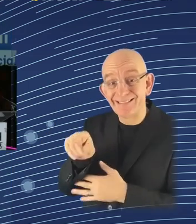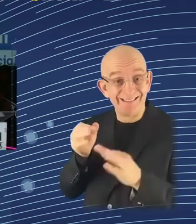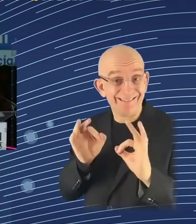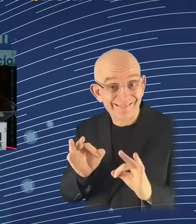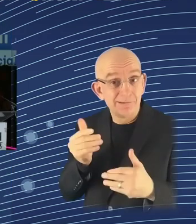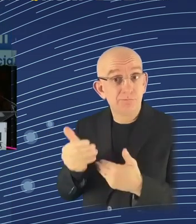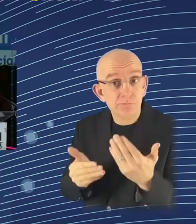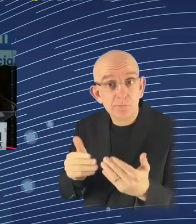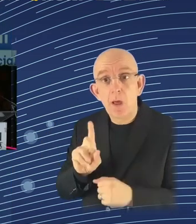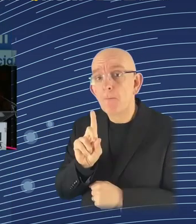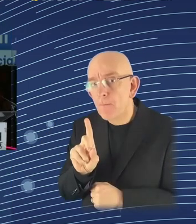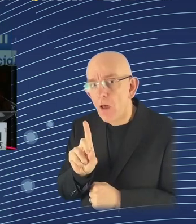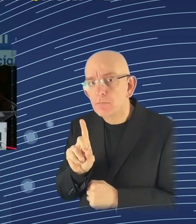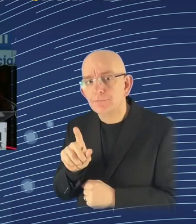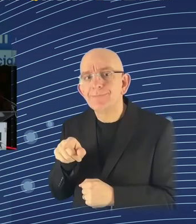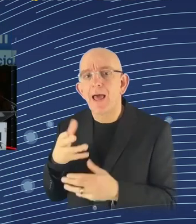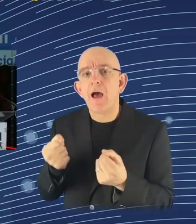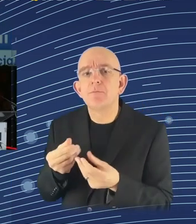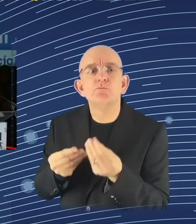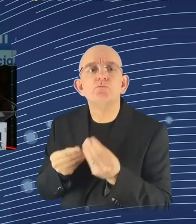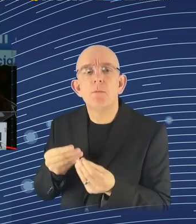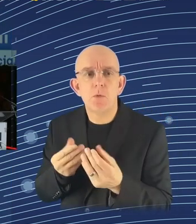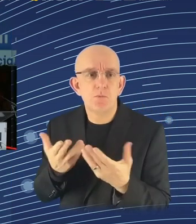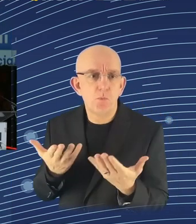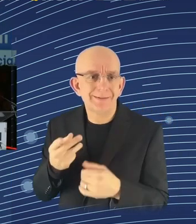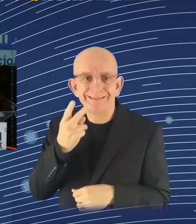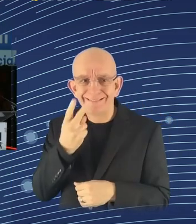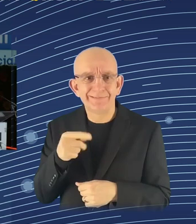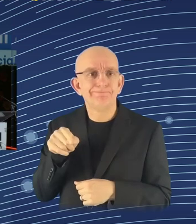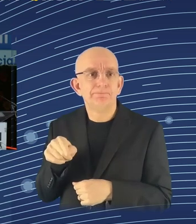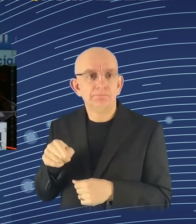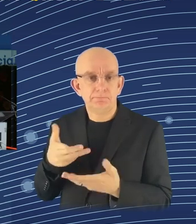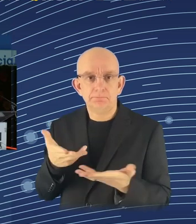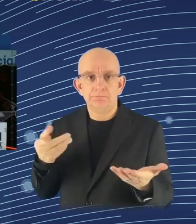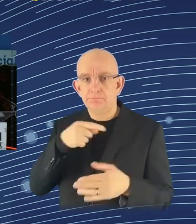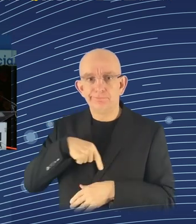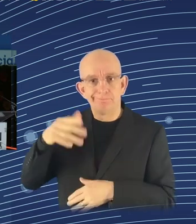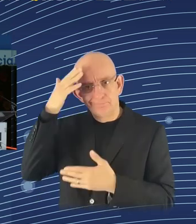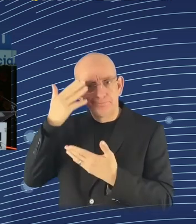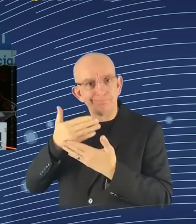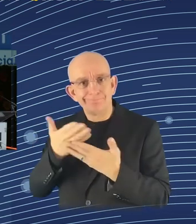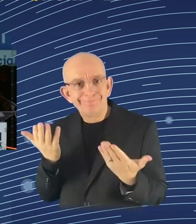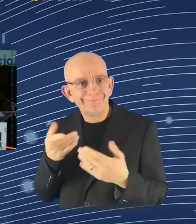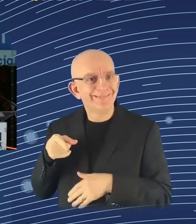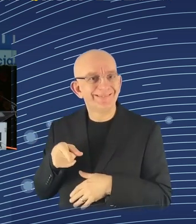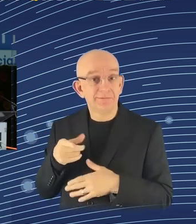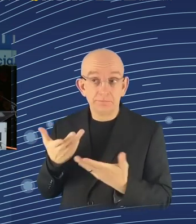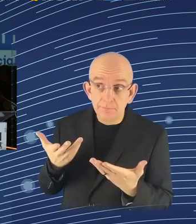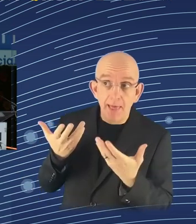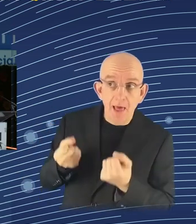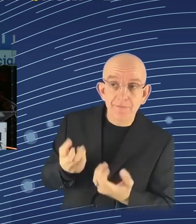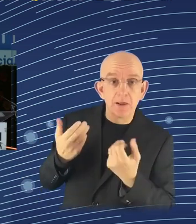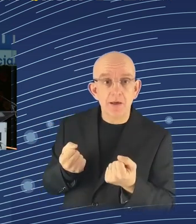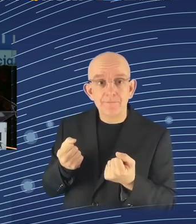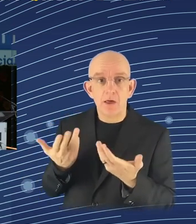how much is being used, and that's why we can make claims like the ones that Elon Musk made recently, because